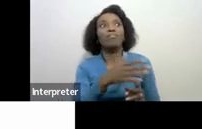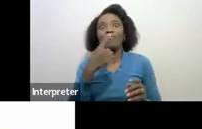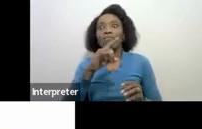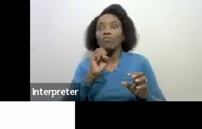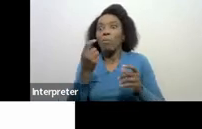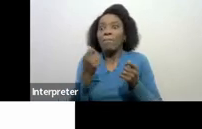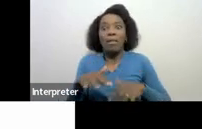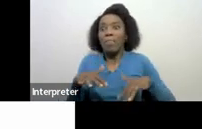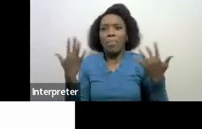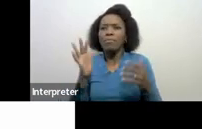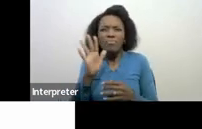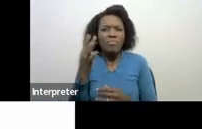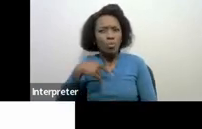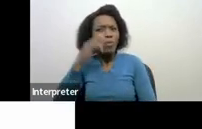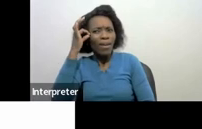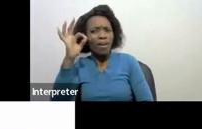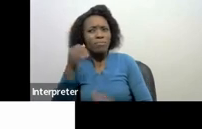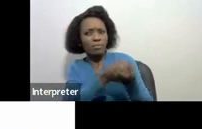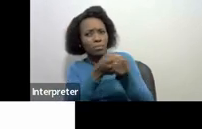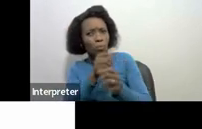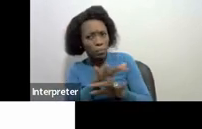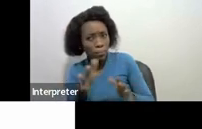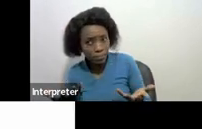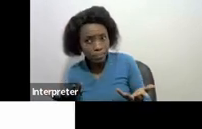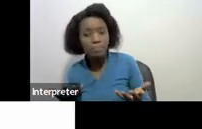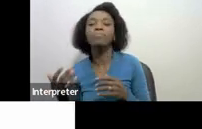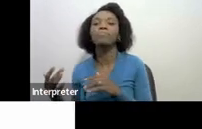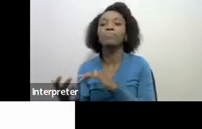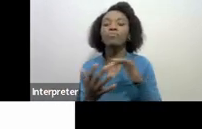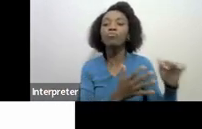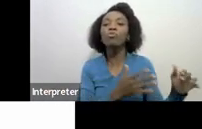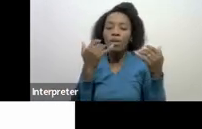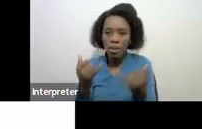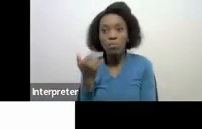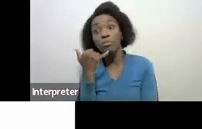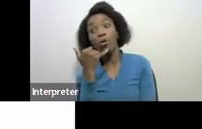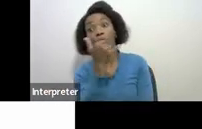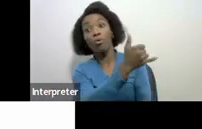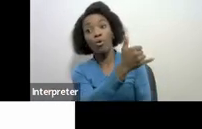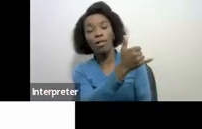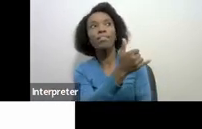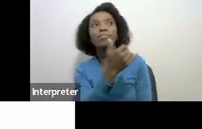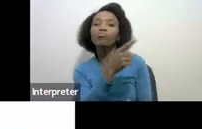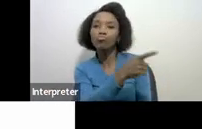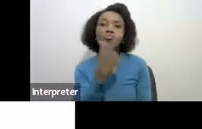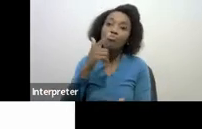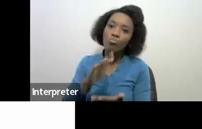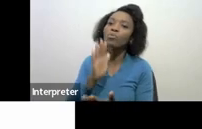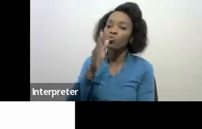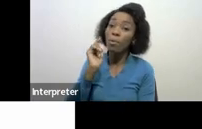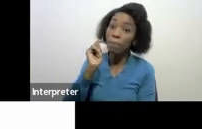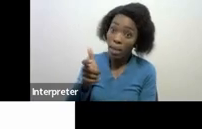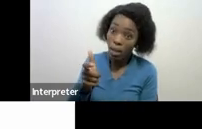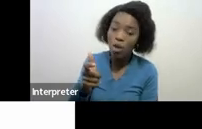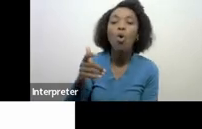as a state institution we shouldn't be doing that now where we make a phone call it's either you promise to pay or you